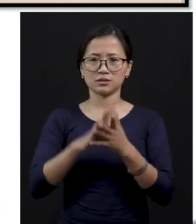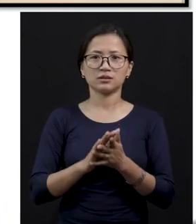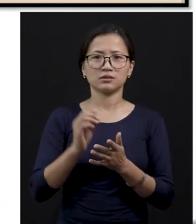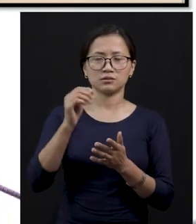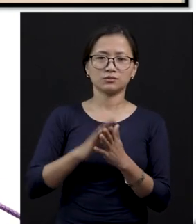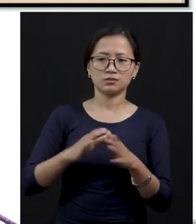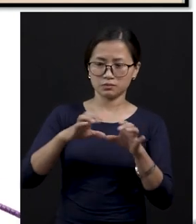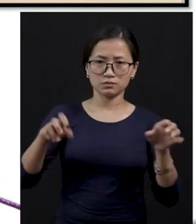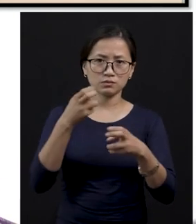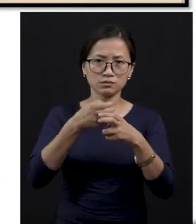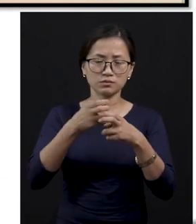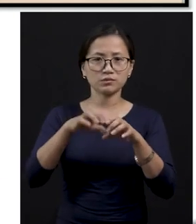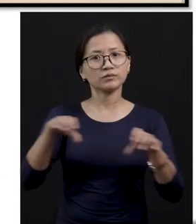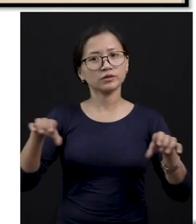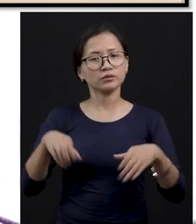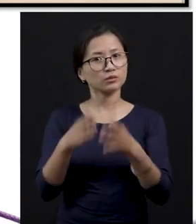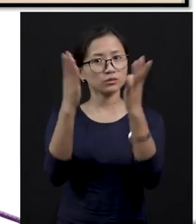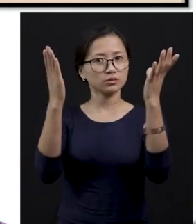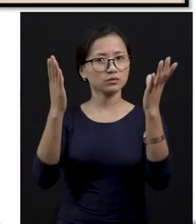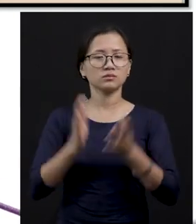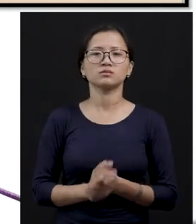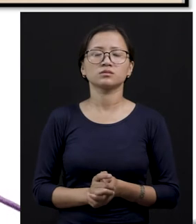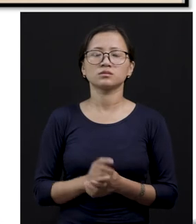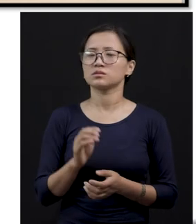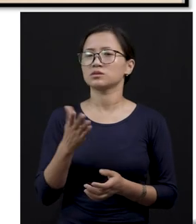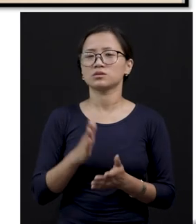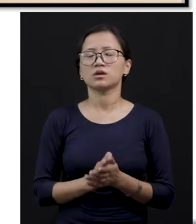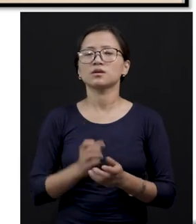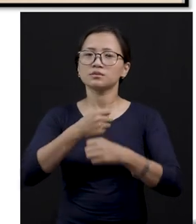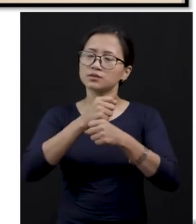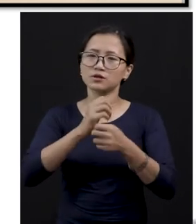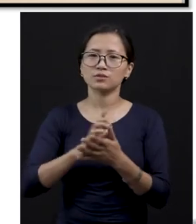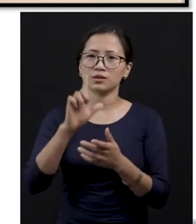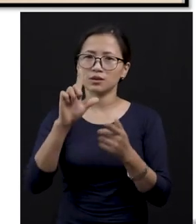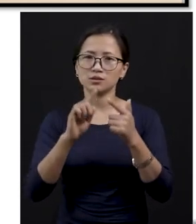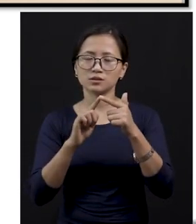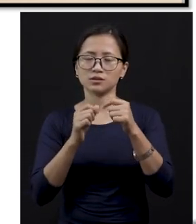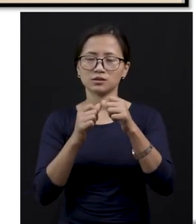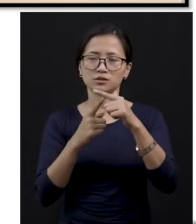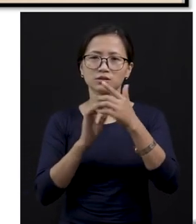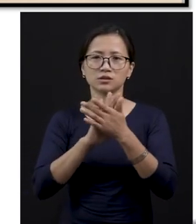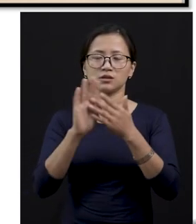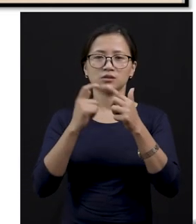From wood? No. They are made from? They are made from leathers, okay? So, all these are leather